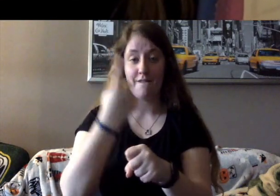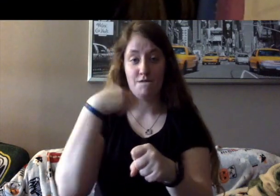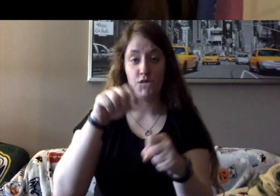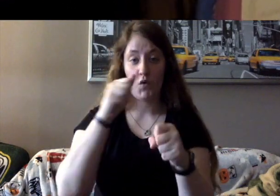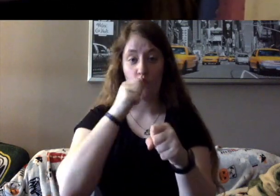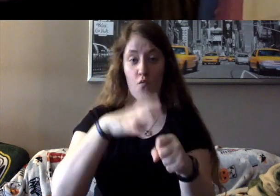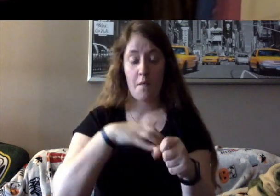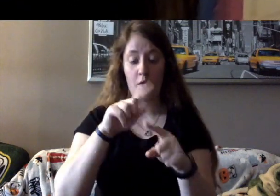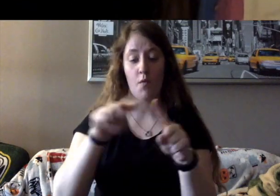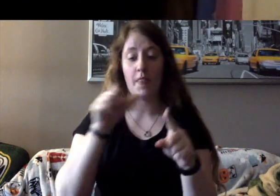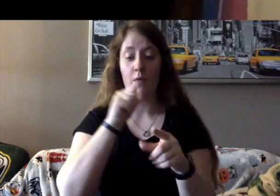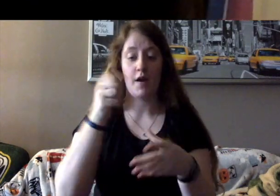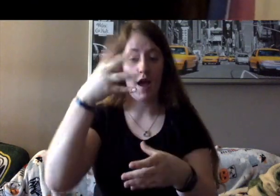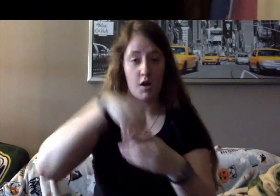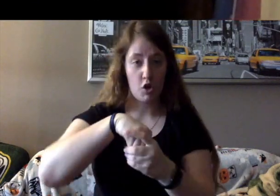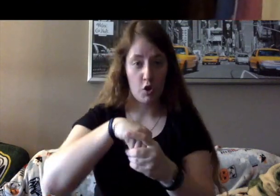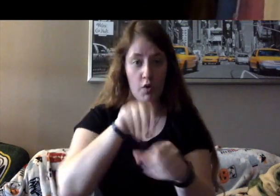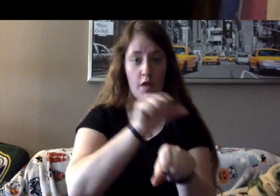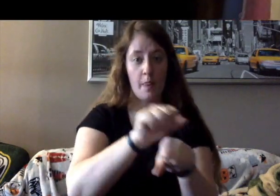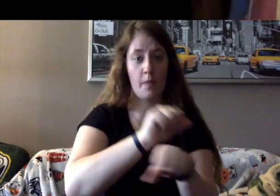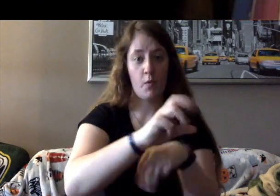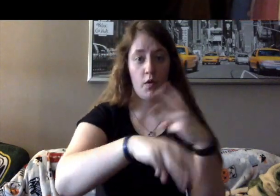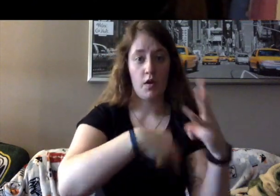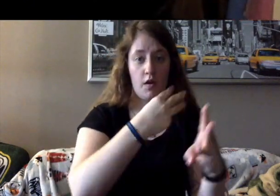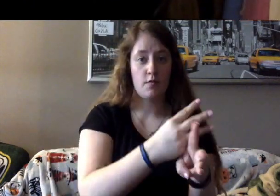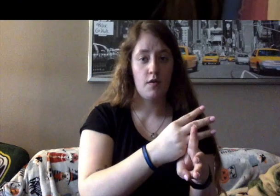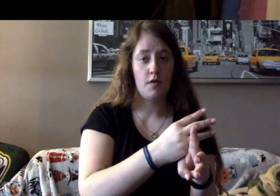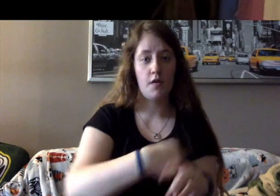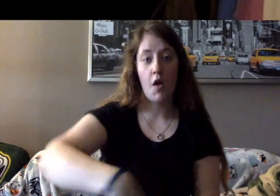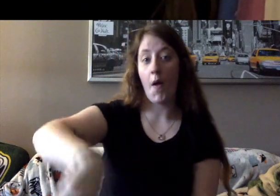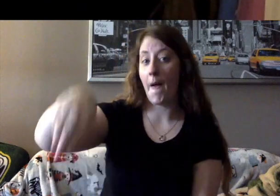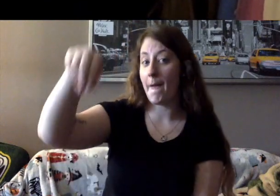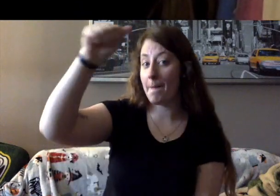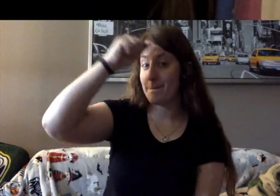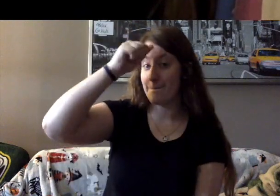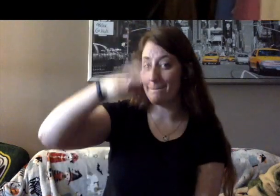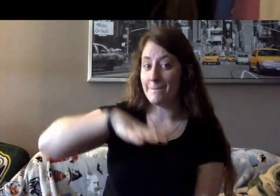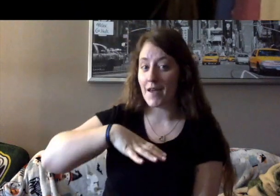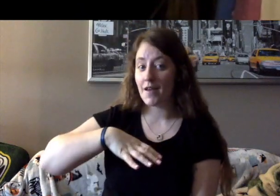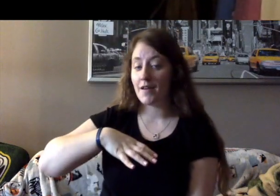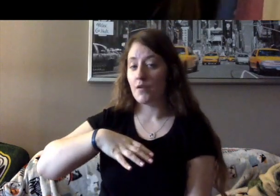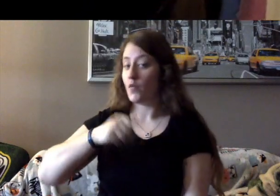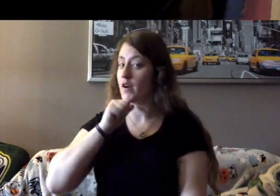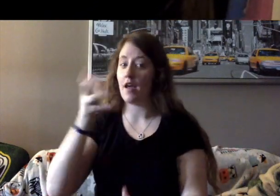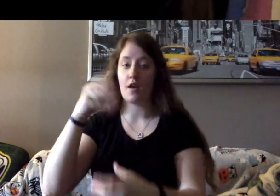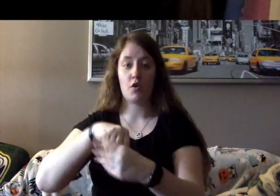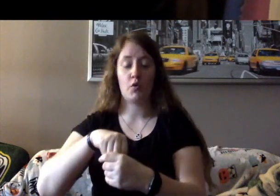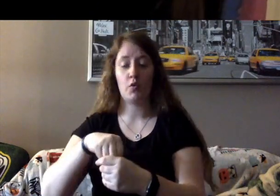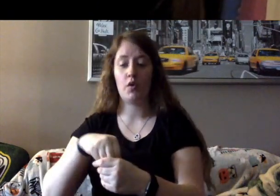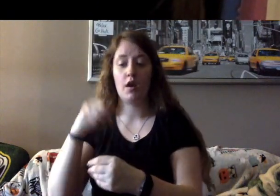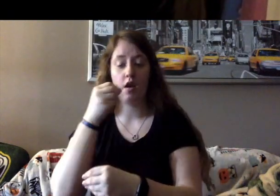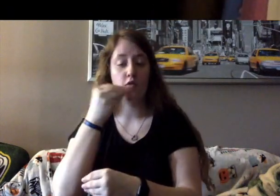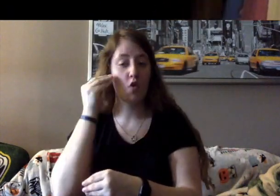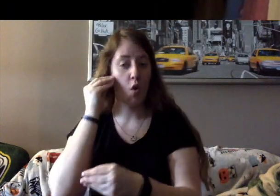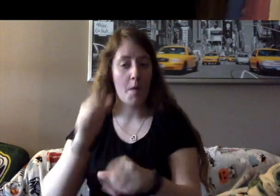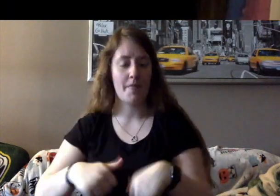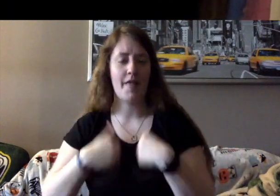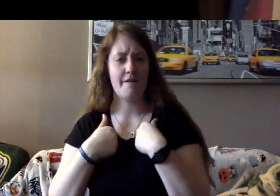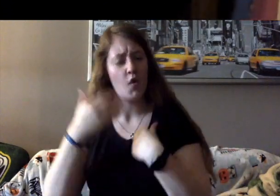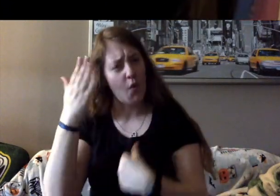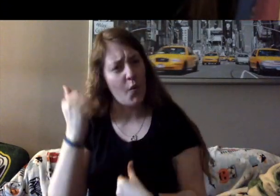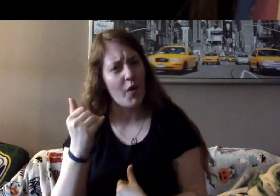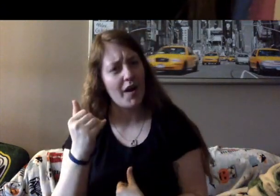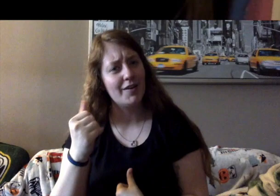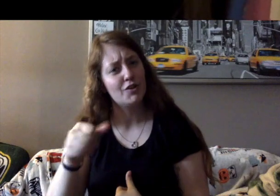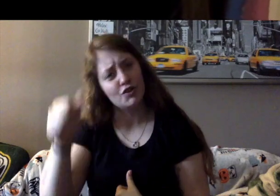work world, men were excluded from the home life. Why shouldn't a father stay home to care for his children and